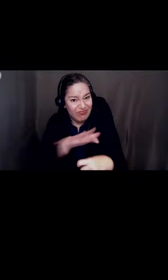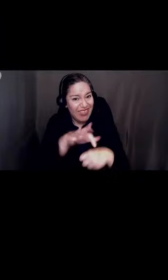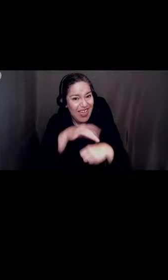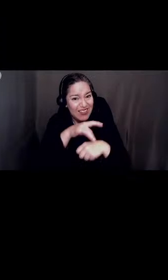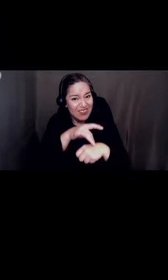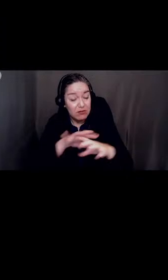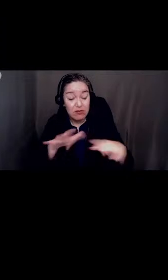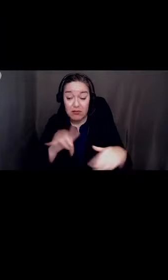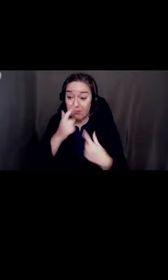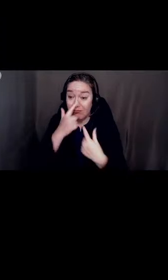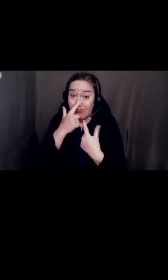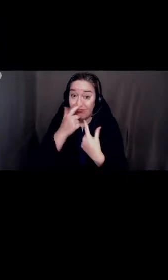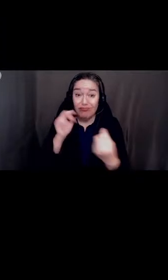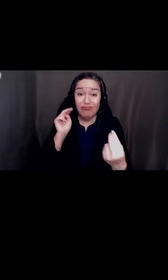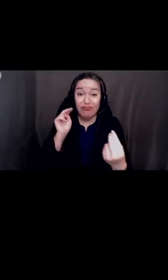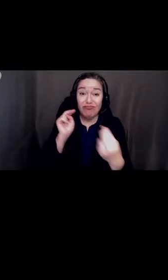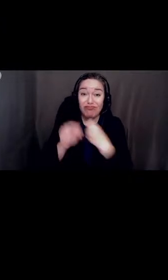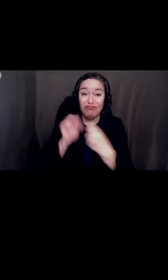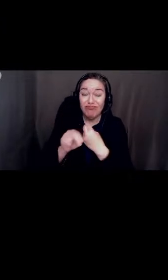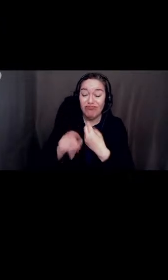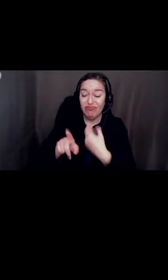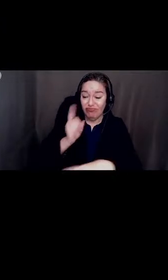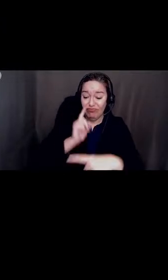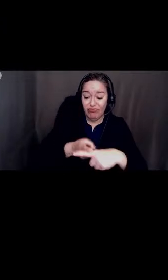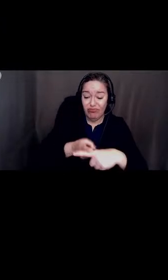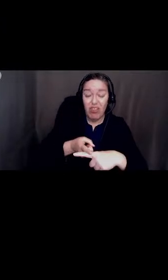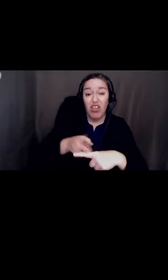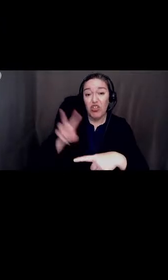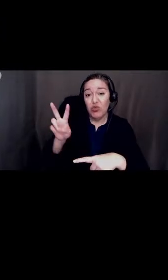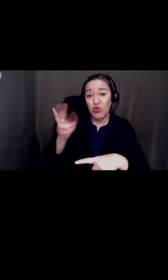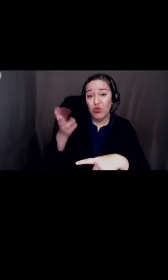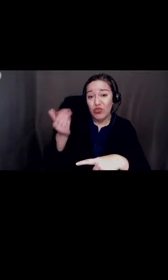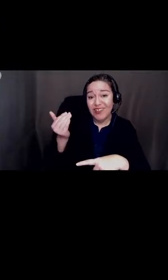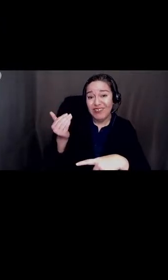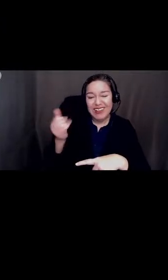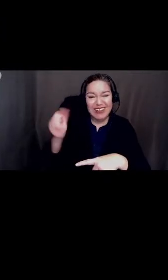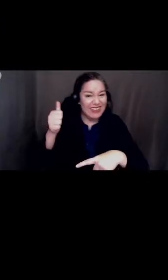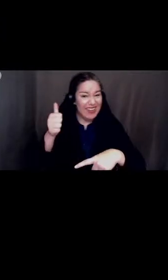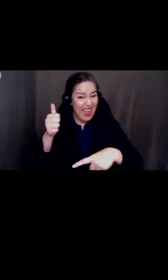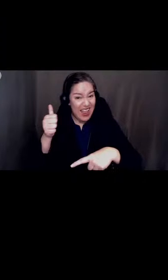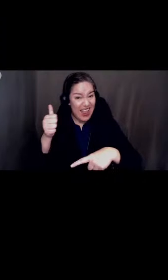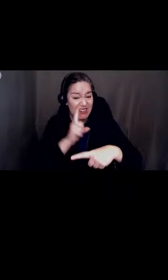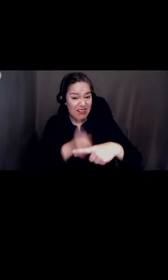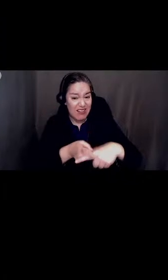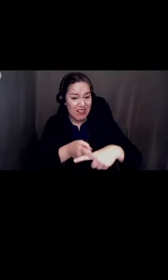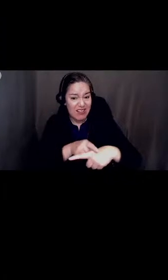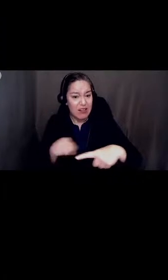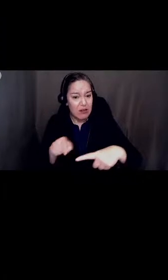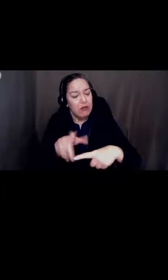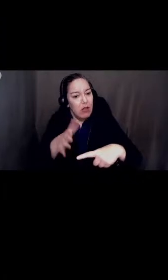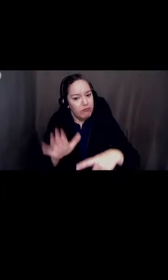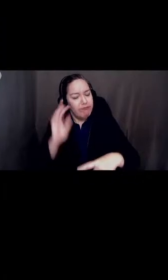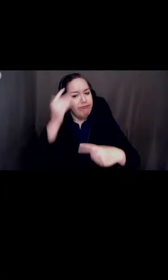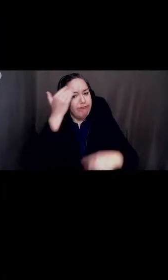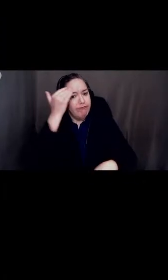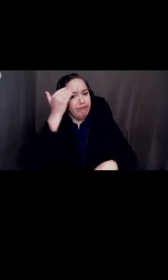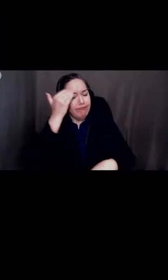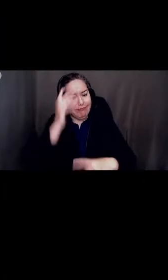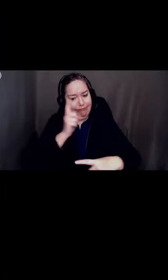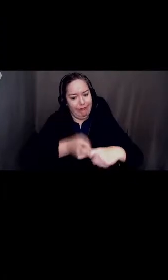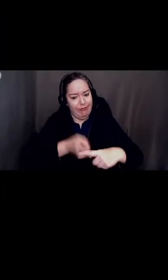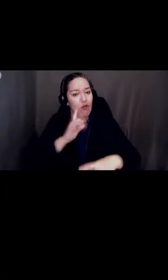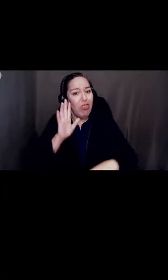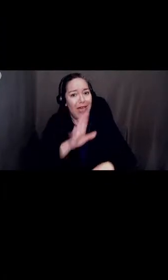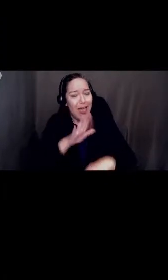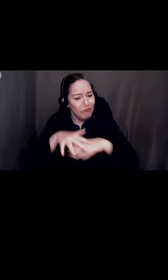of the 215 and 10 freeways is at a known intersection of their lands. The tension